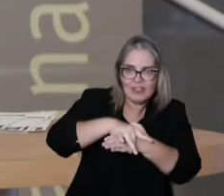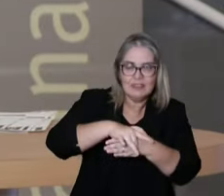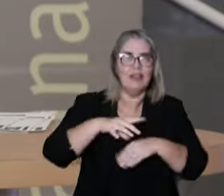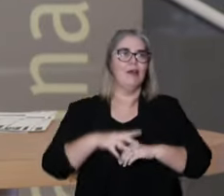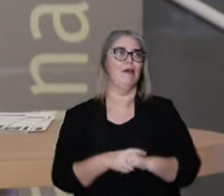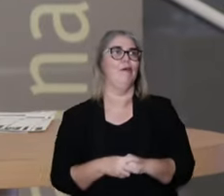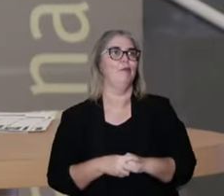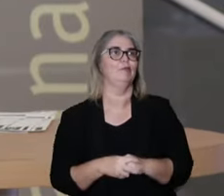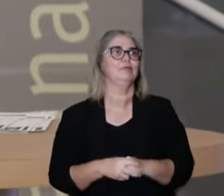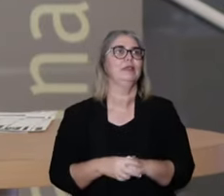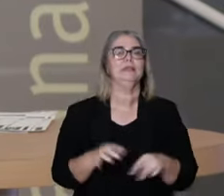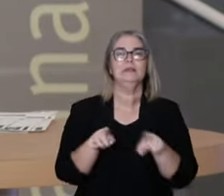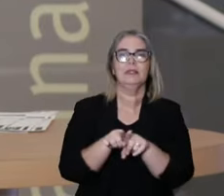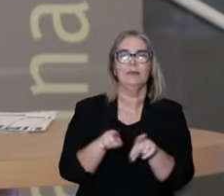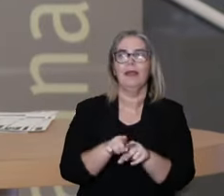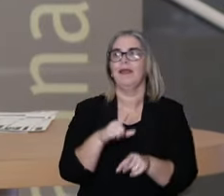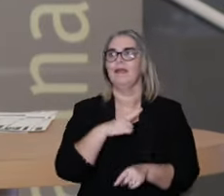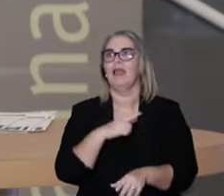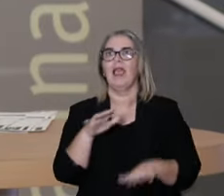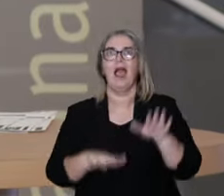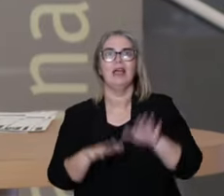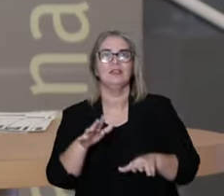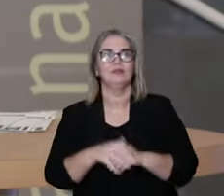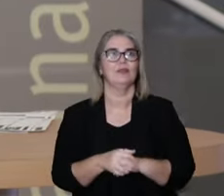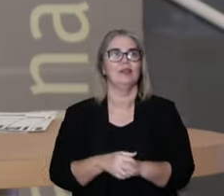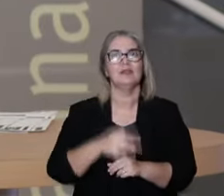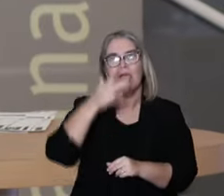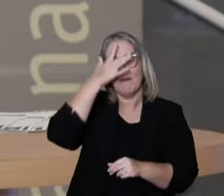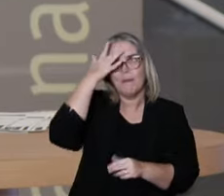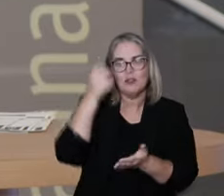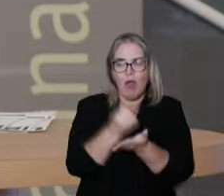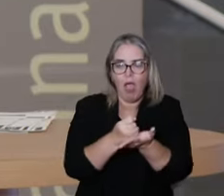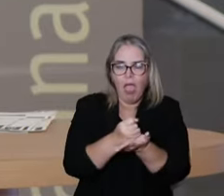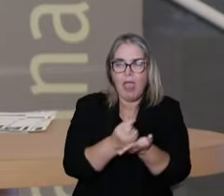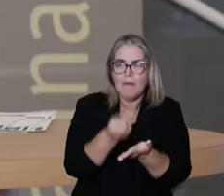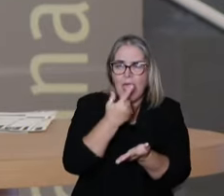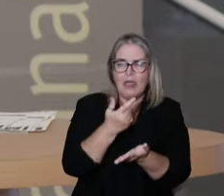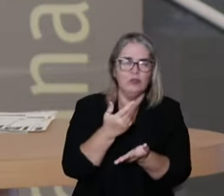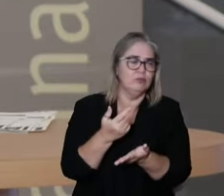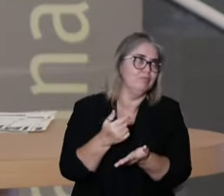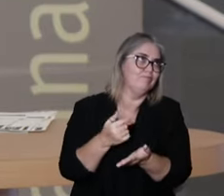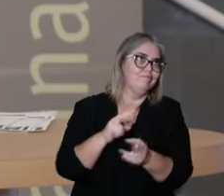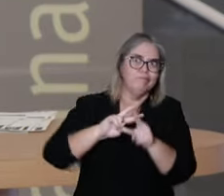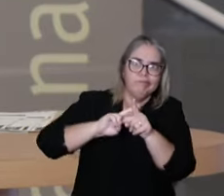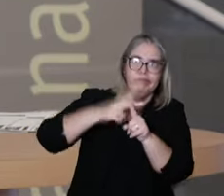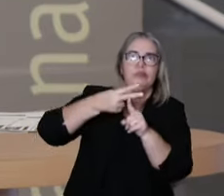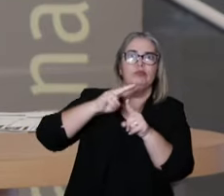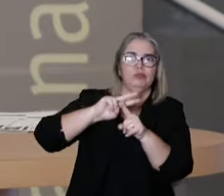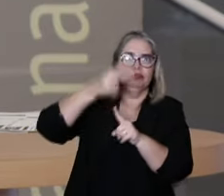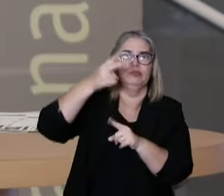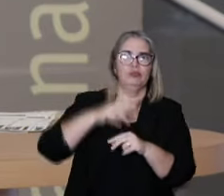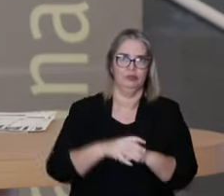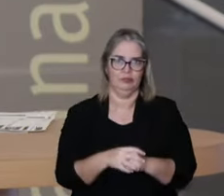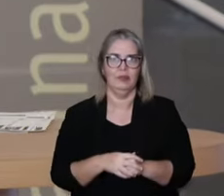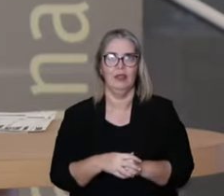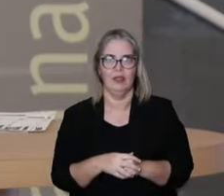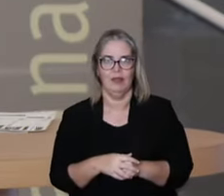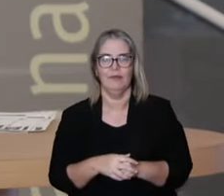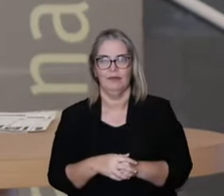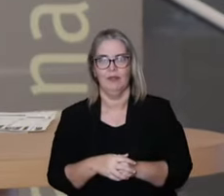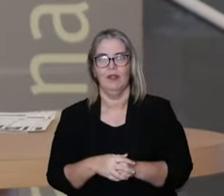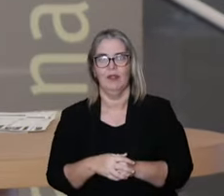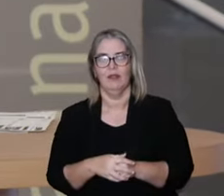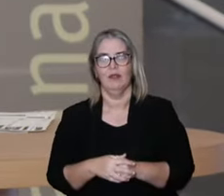the abuse of treatments of substances. For example, if we